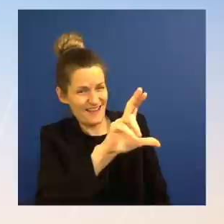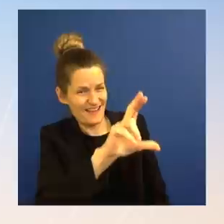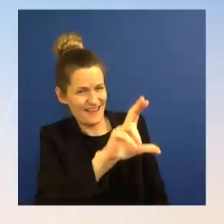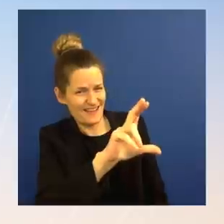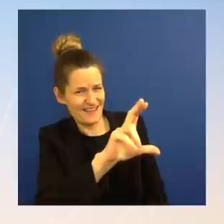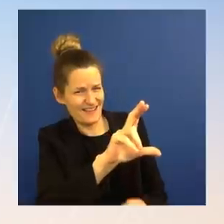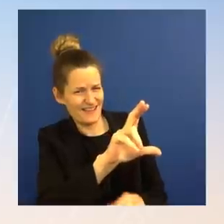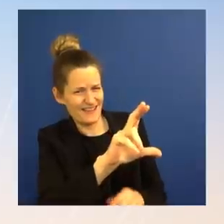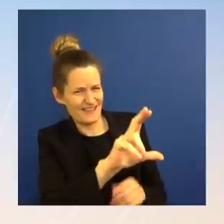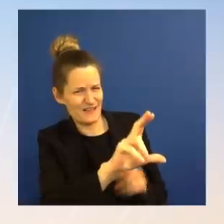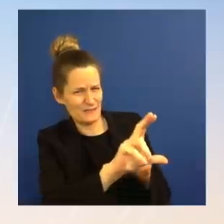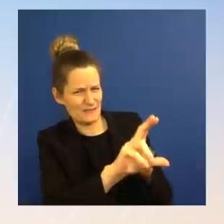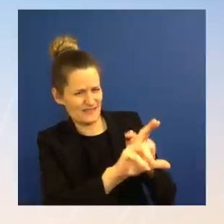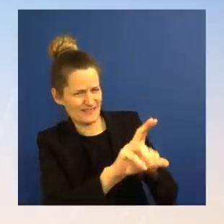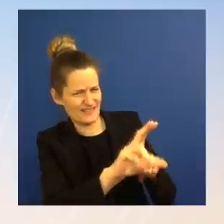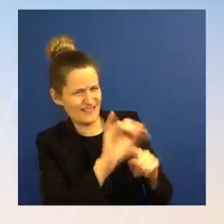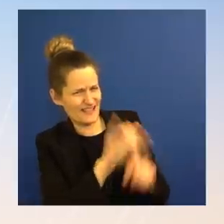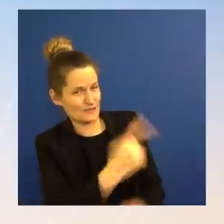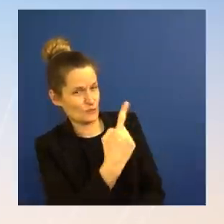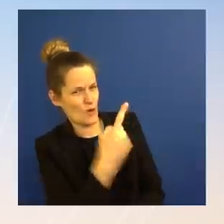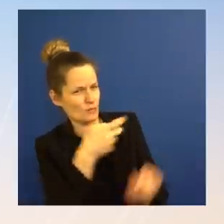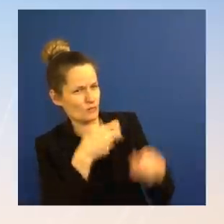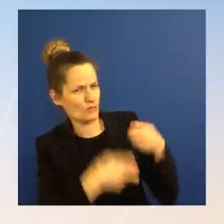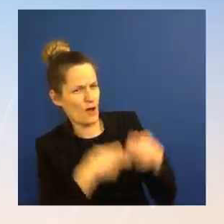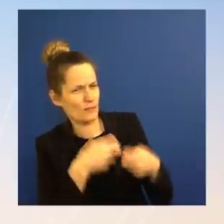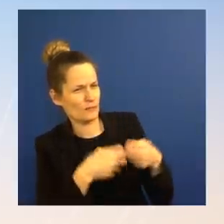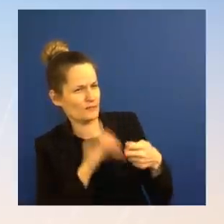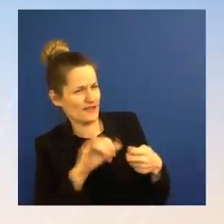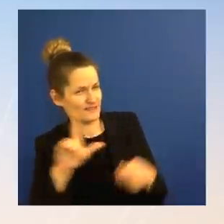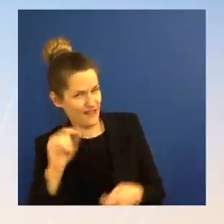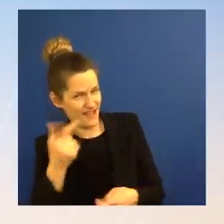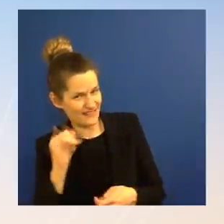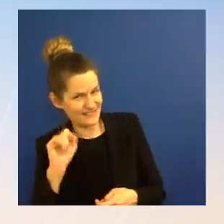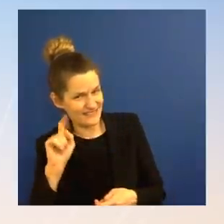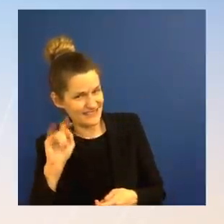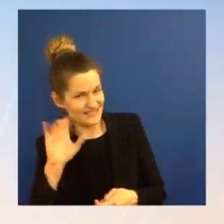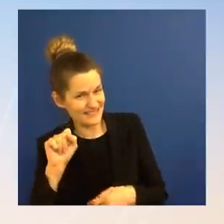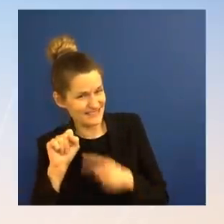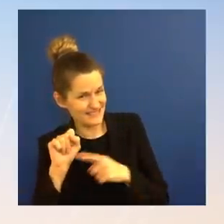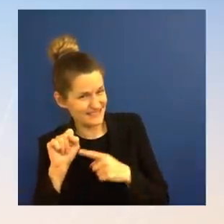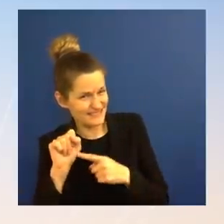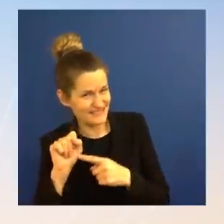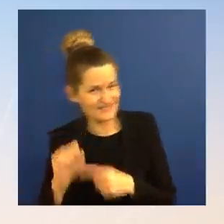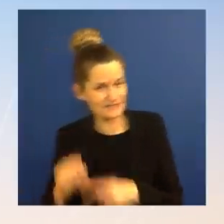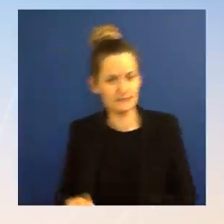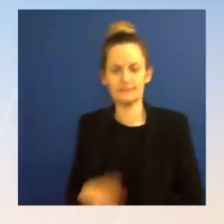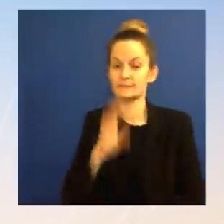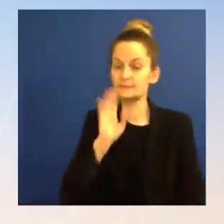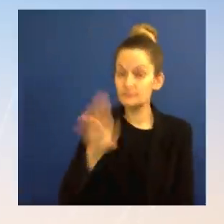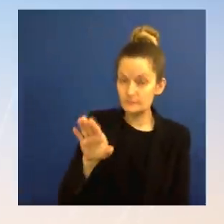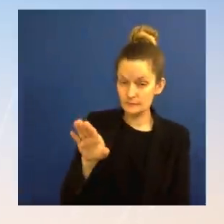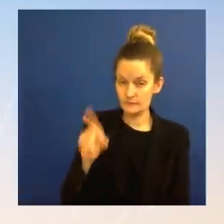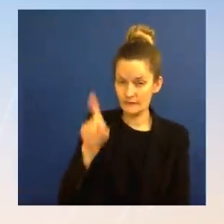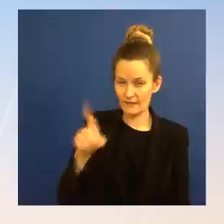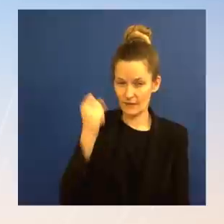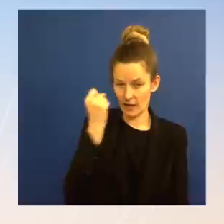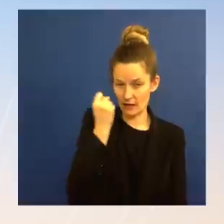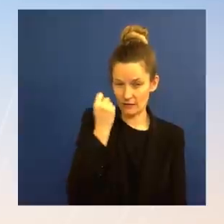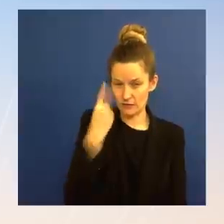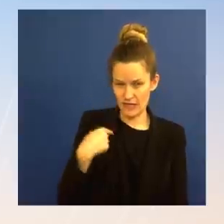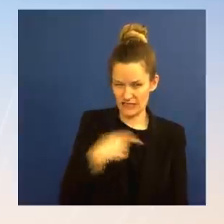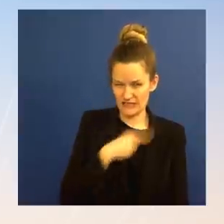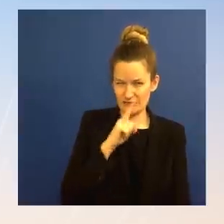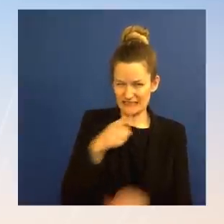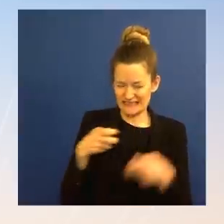it is a serious logistical bottleneck, right? Obviously, there's obvious concerns that the Department of Defense has spoken to about flying planes